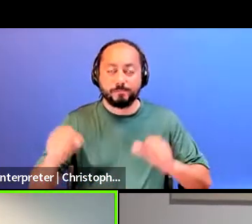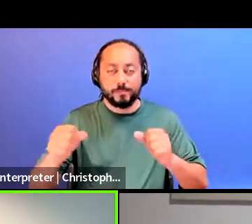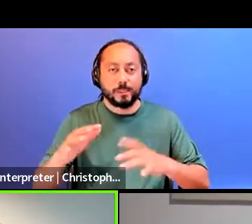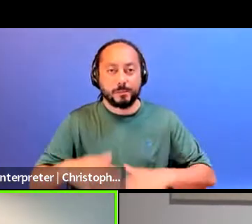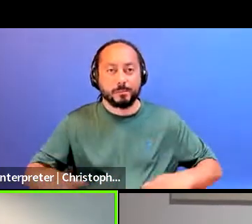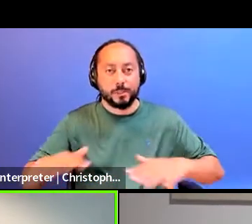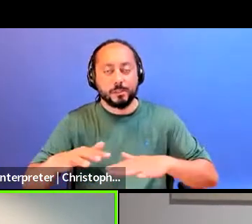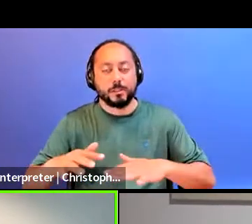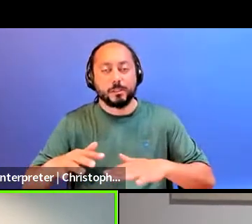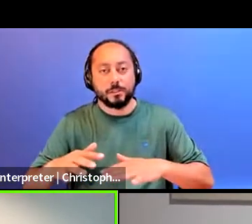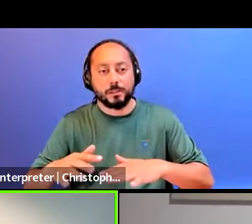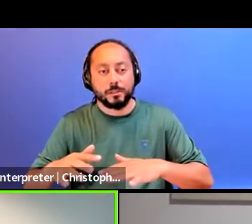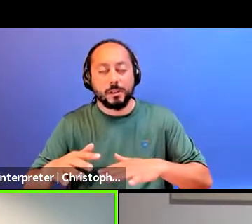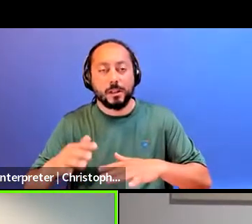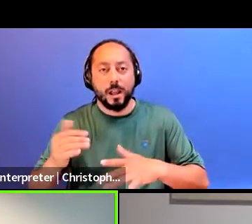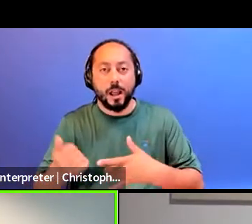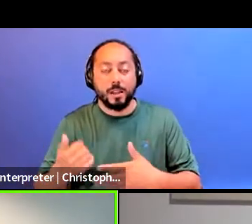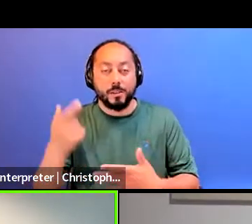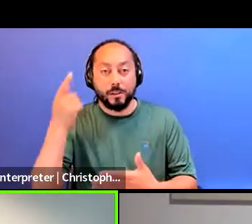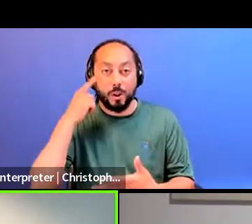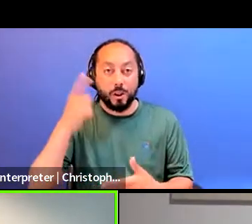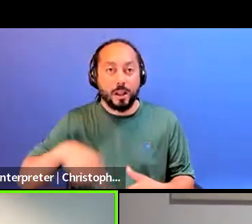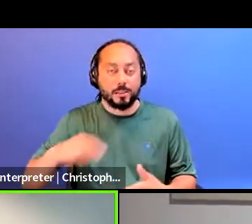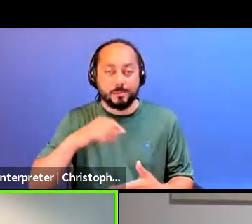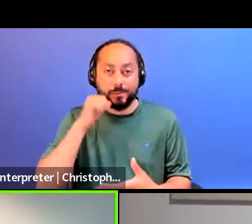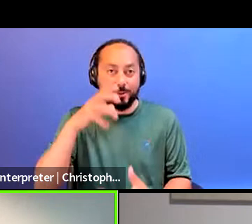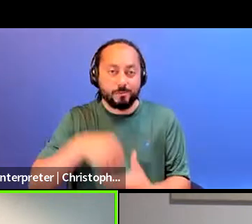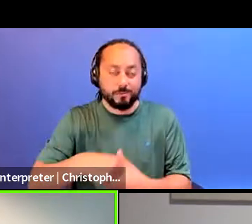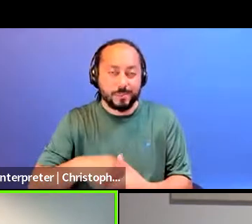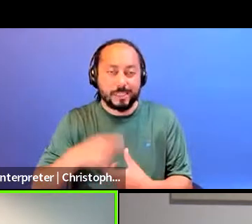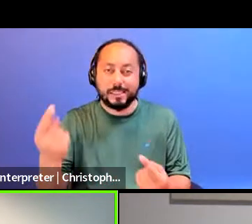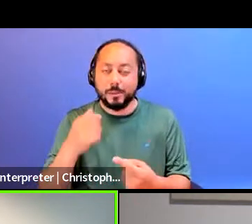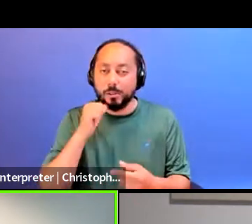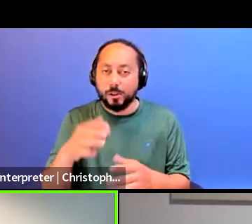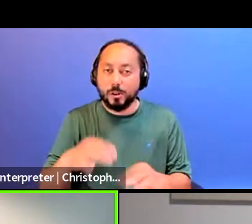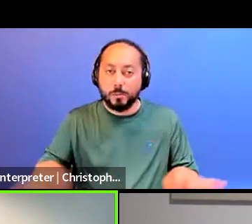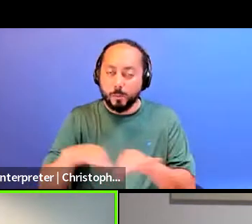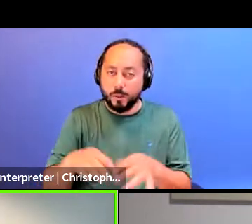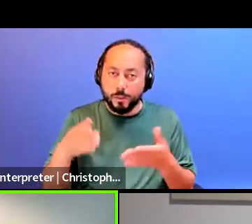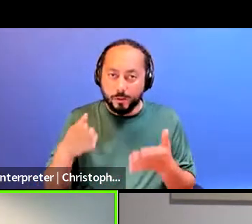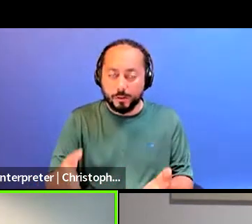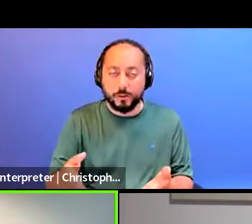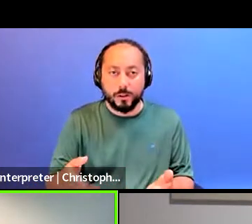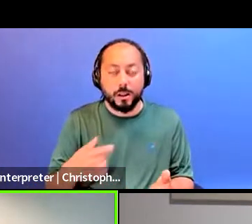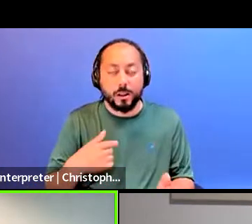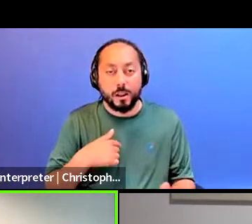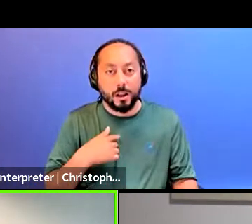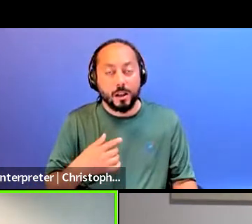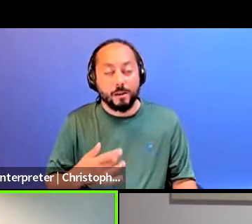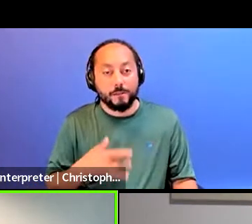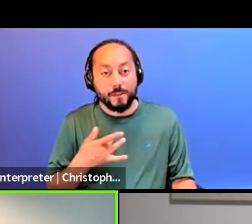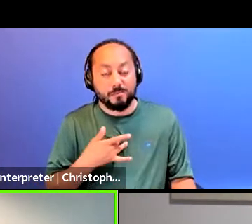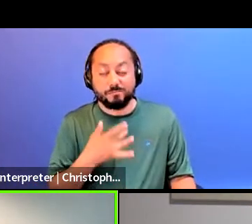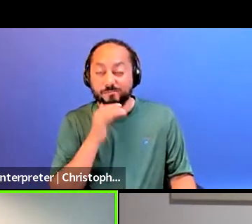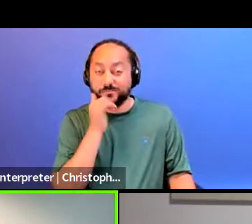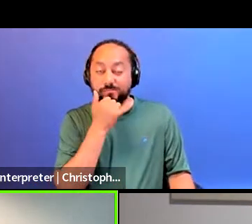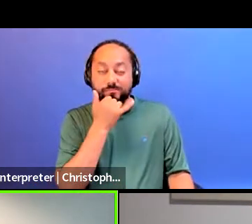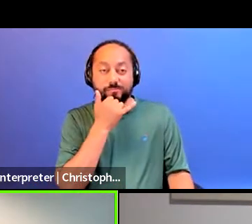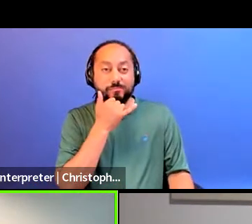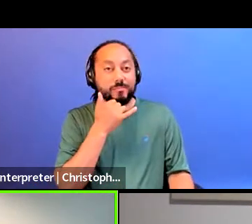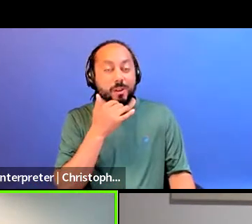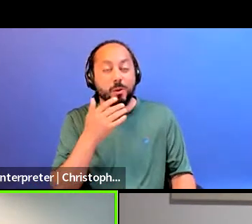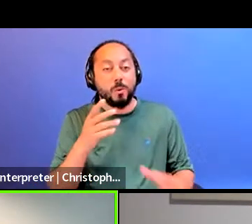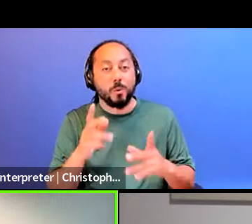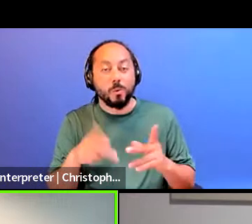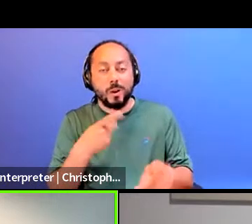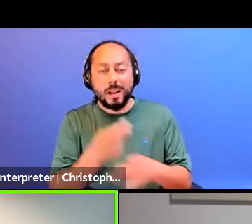considered us to not be a part of them. Right. So I think that there's something that's really important there that I do think that regardless of what formation